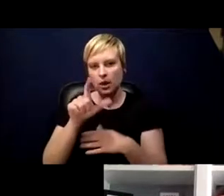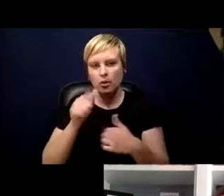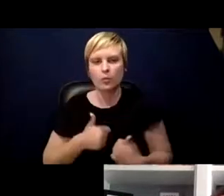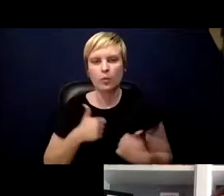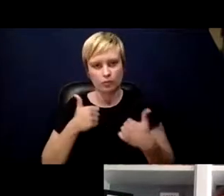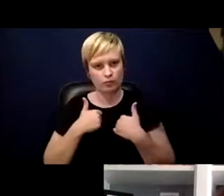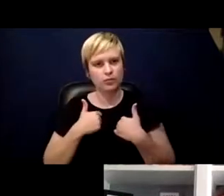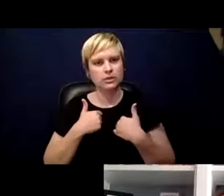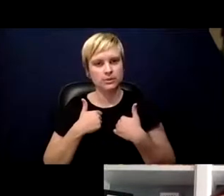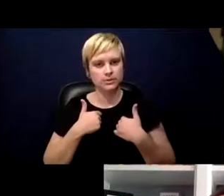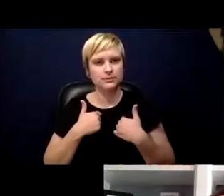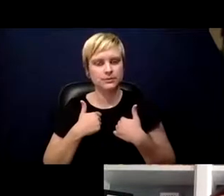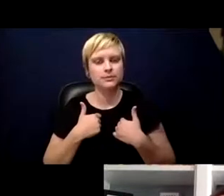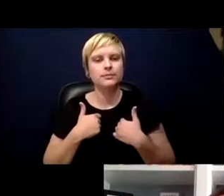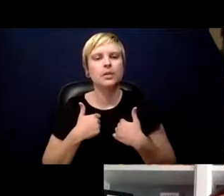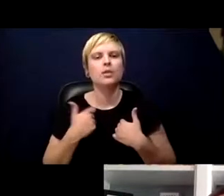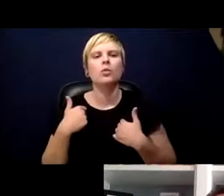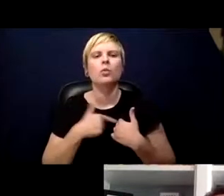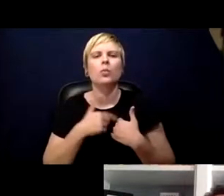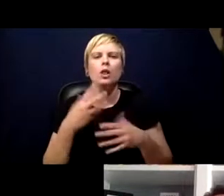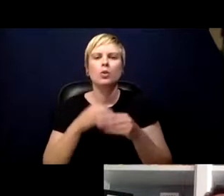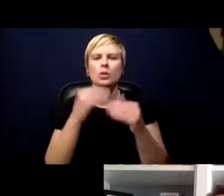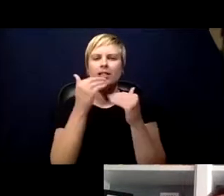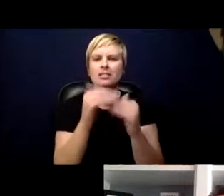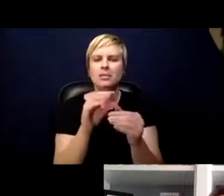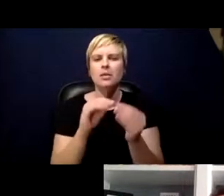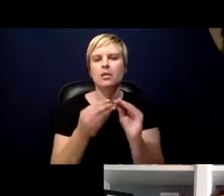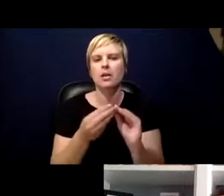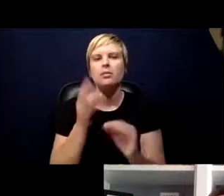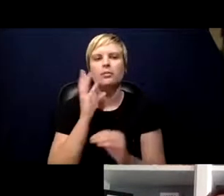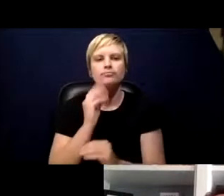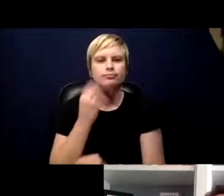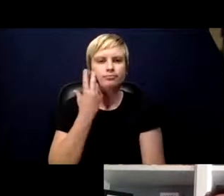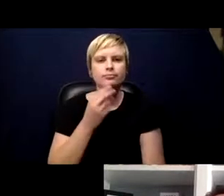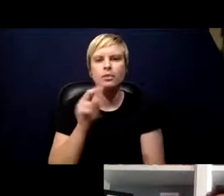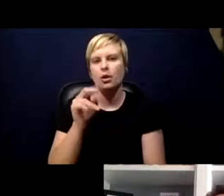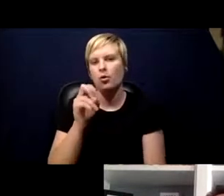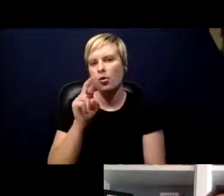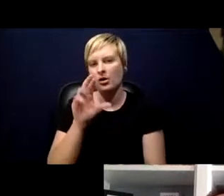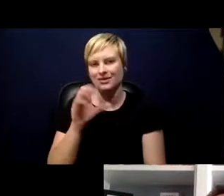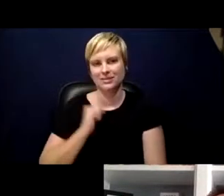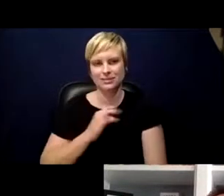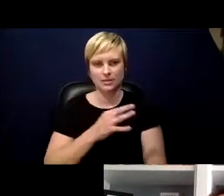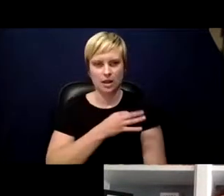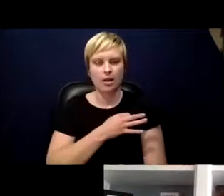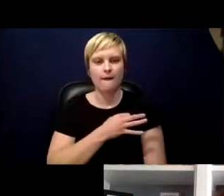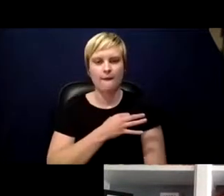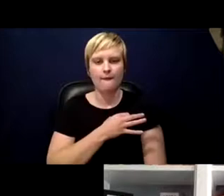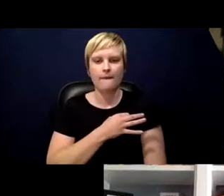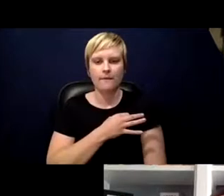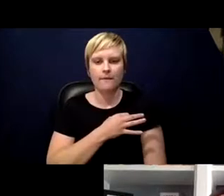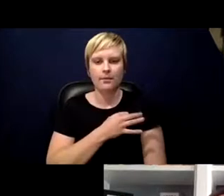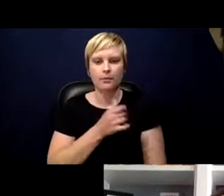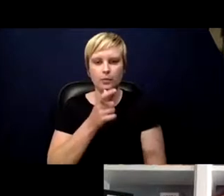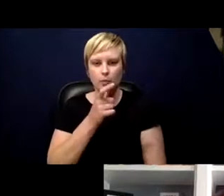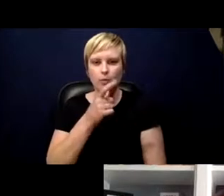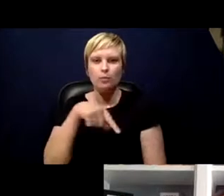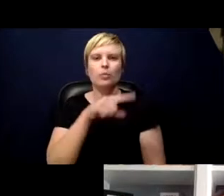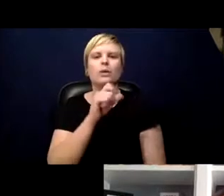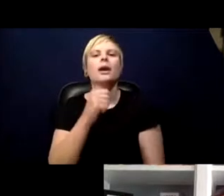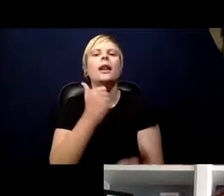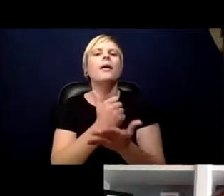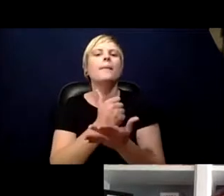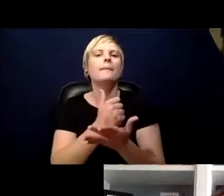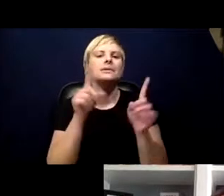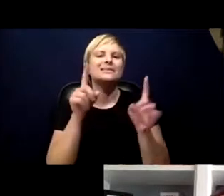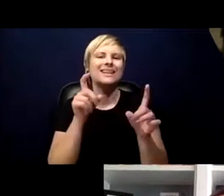We are including a limited number of experienced NORC staff who can help with testing the system